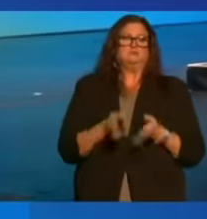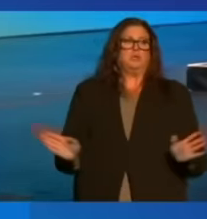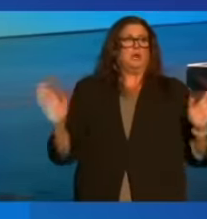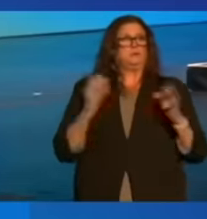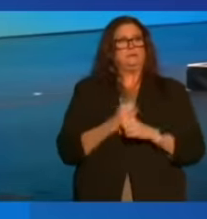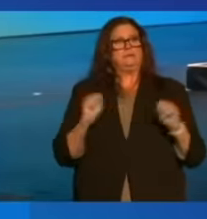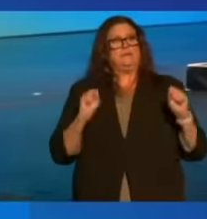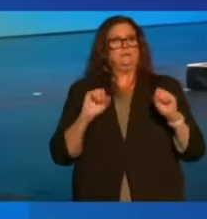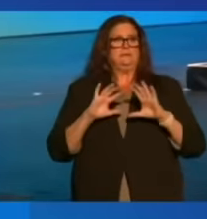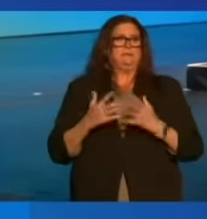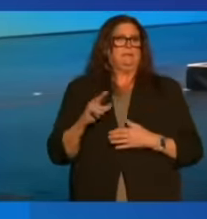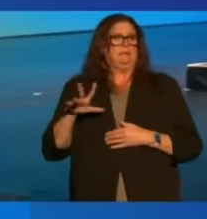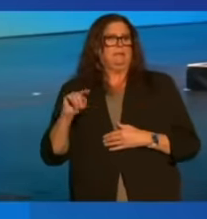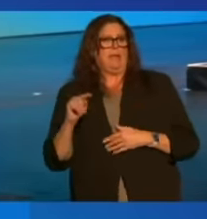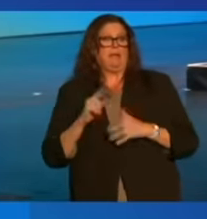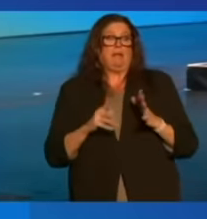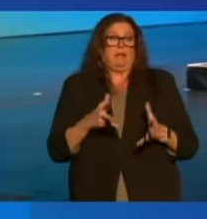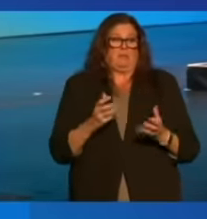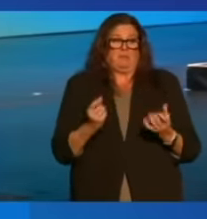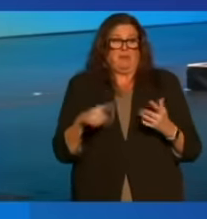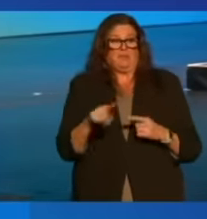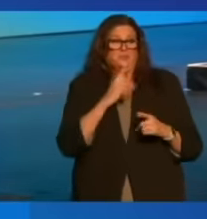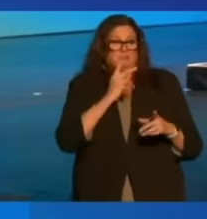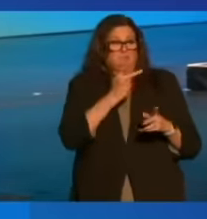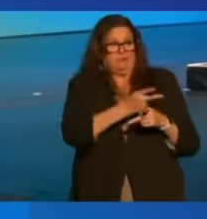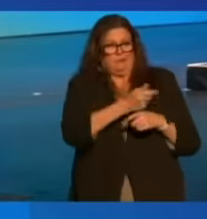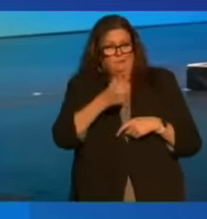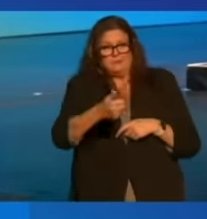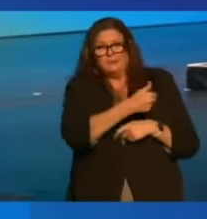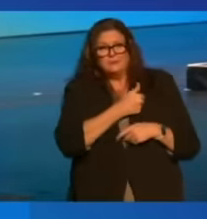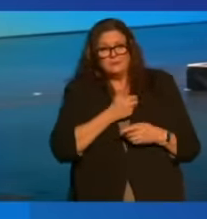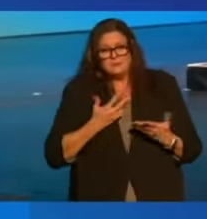safety net, others left too many people to fend for themselves.